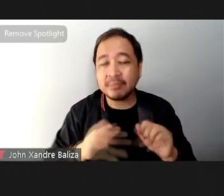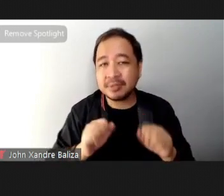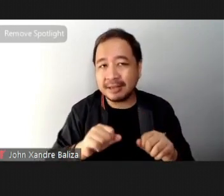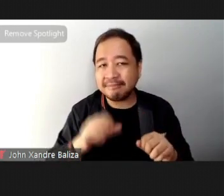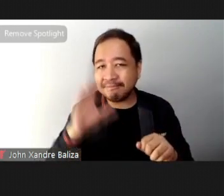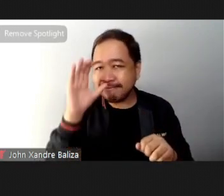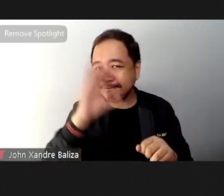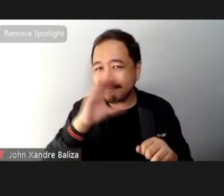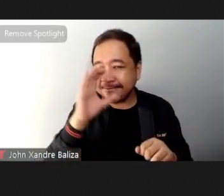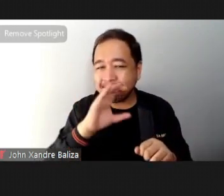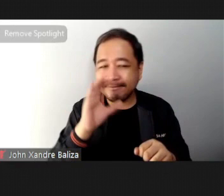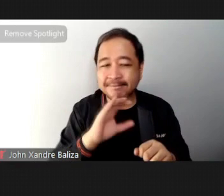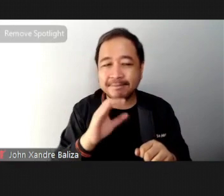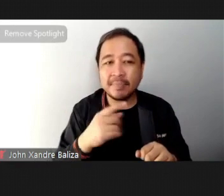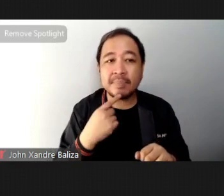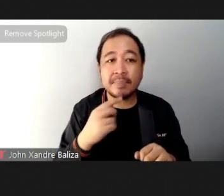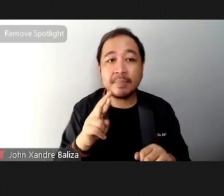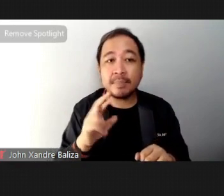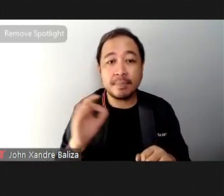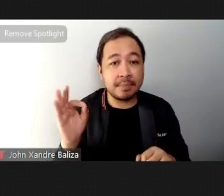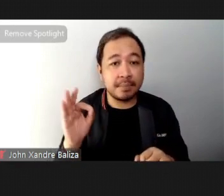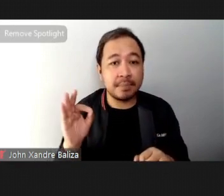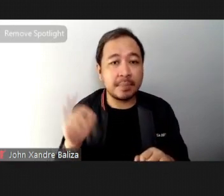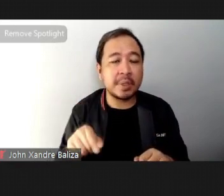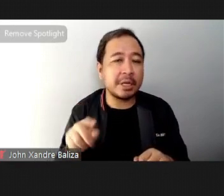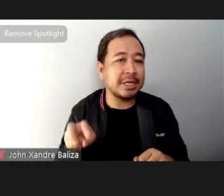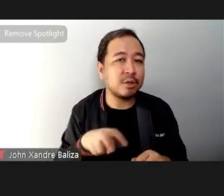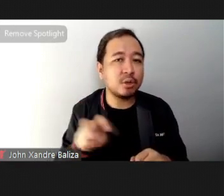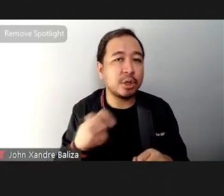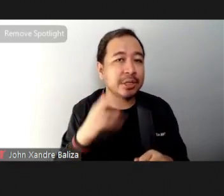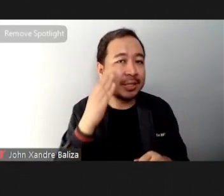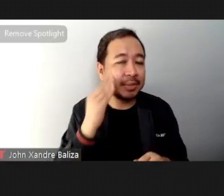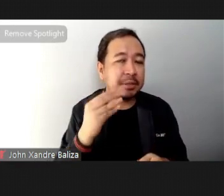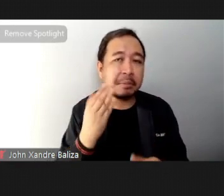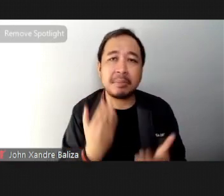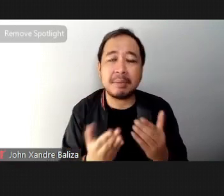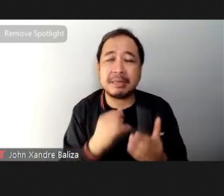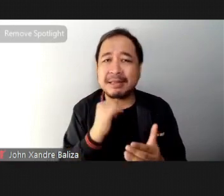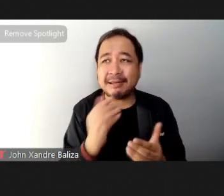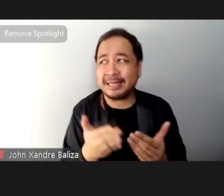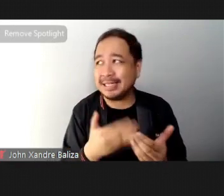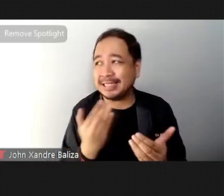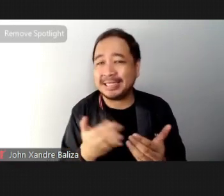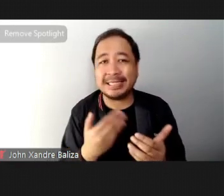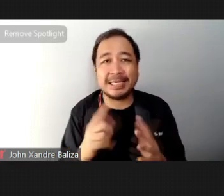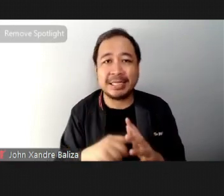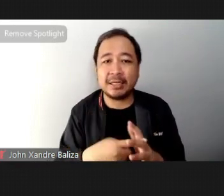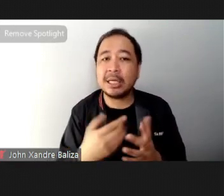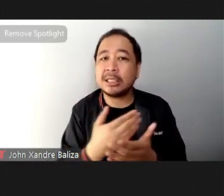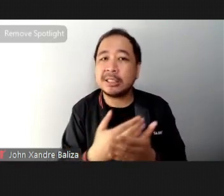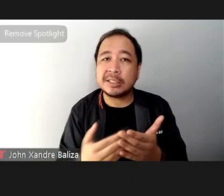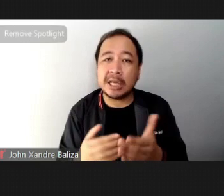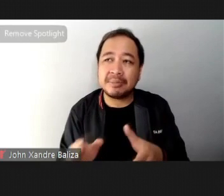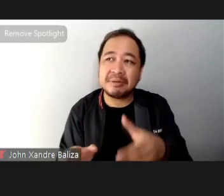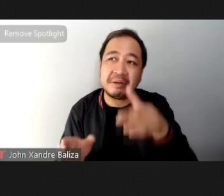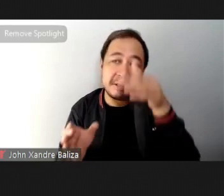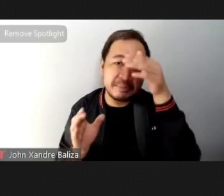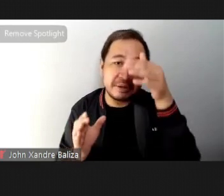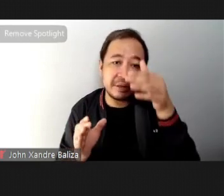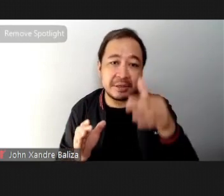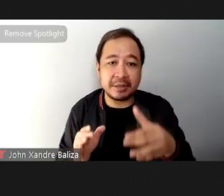mentioned it before road flow is a journey it may not always be easy and there are some experts out there that make it